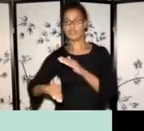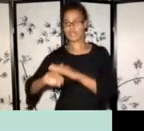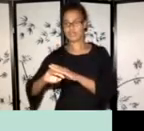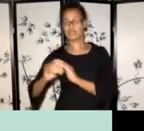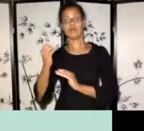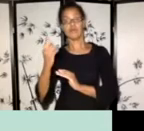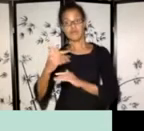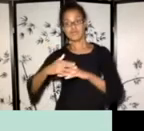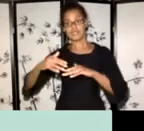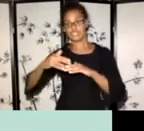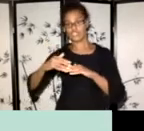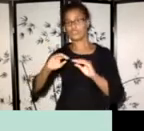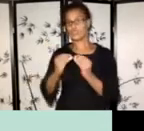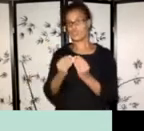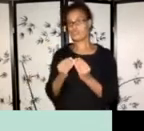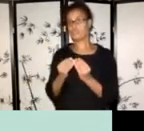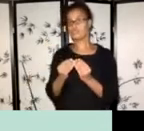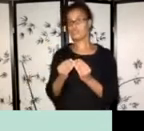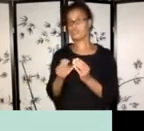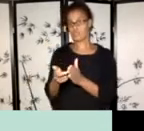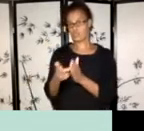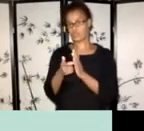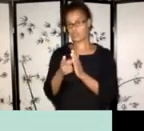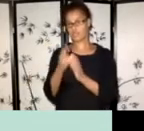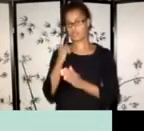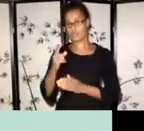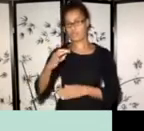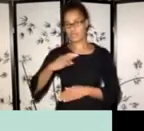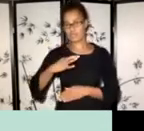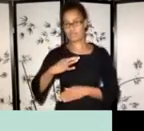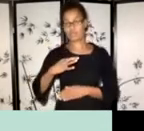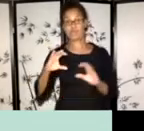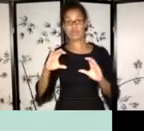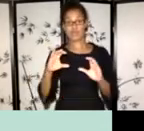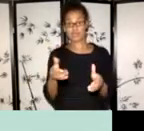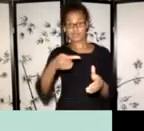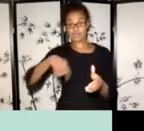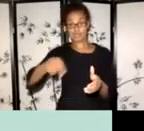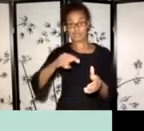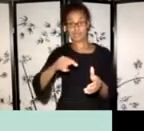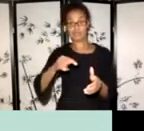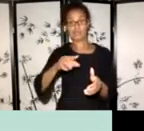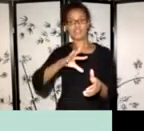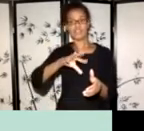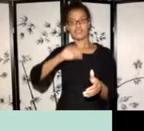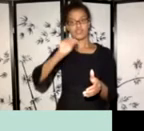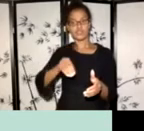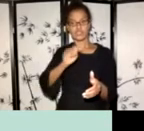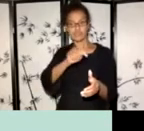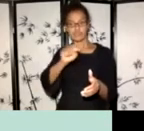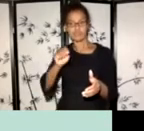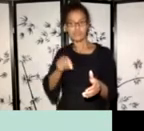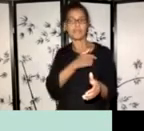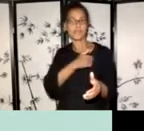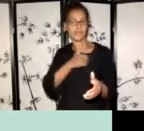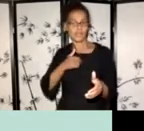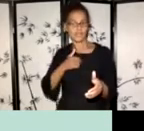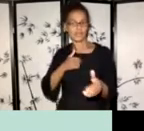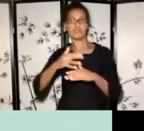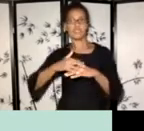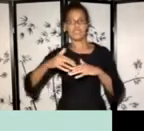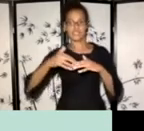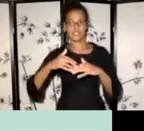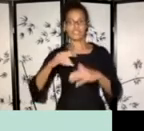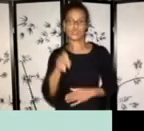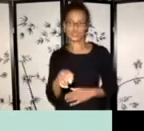Um, also the collective must be, uh, 50% Indigenous, um, and in the organizations should